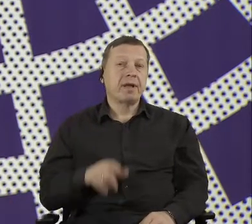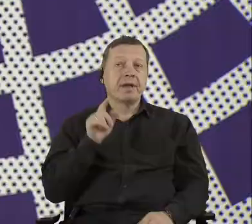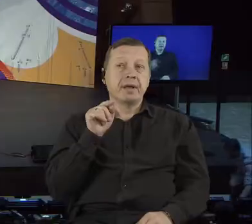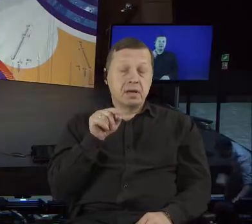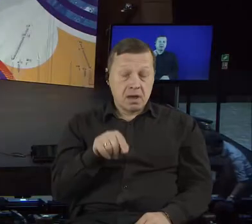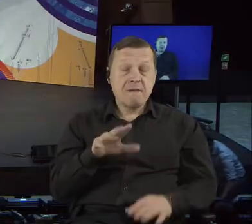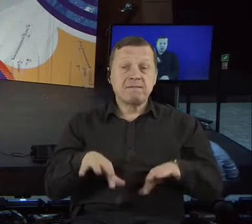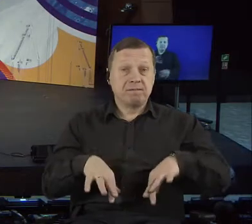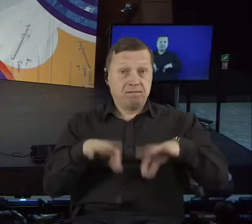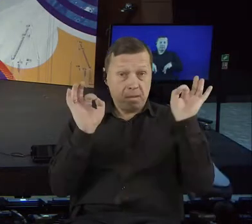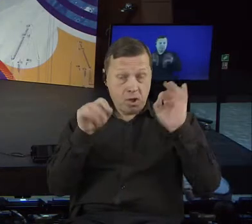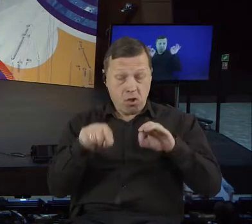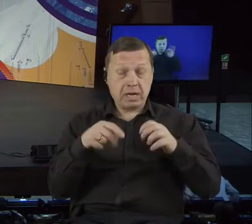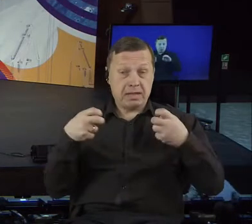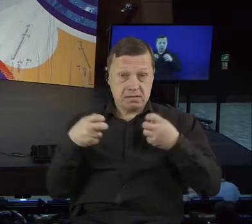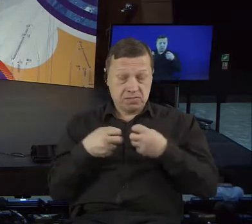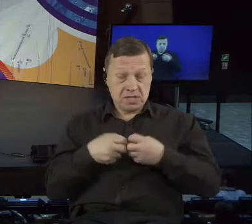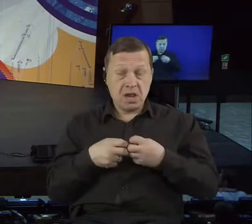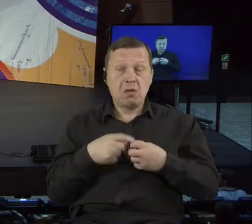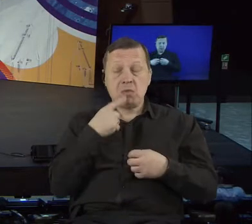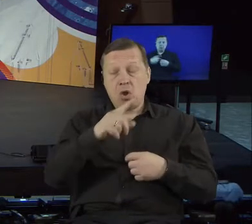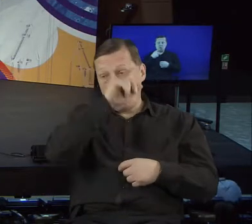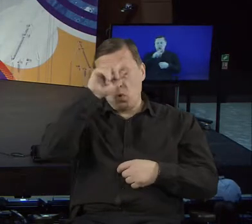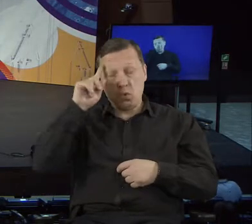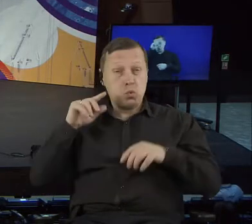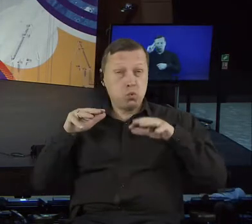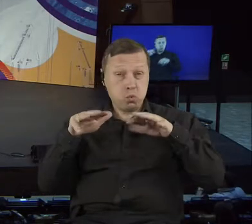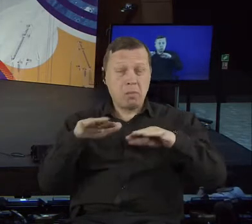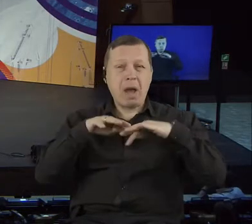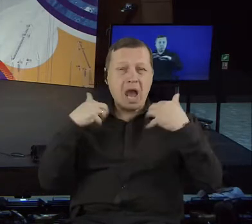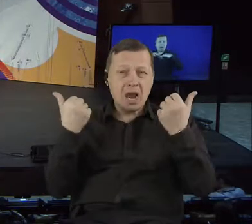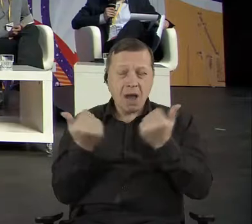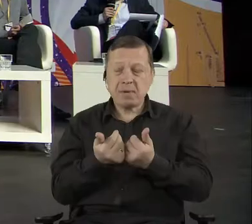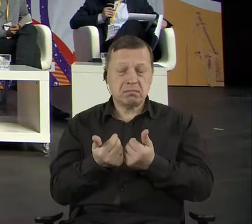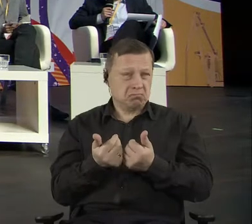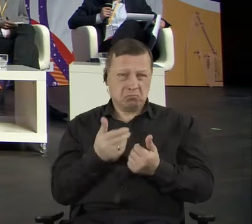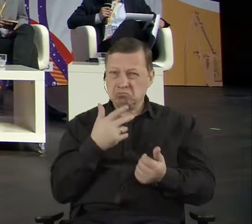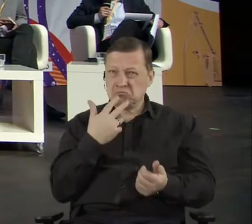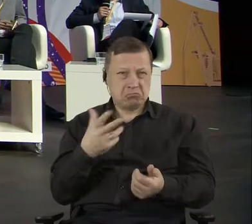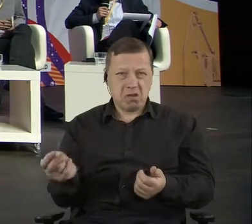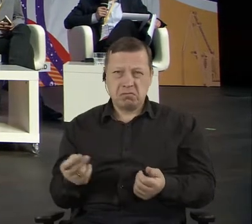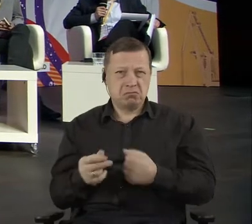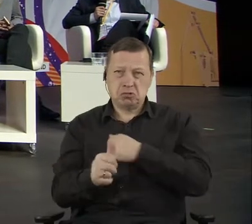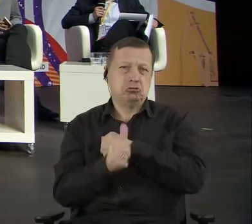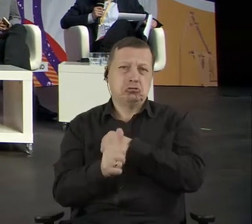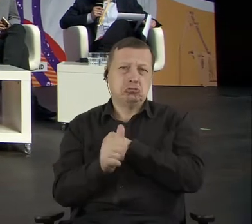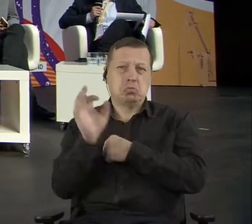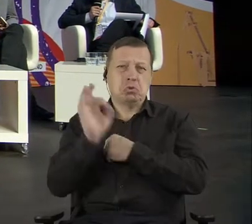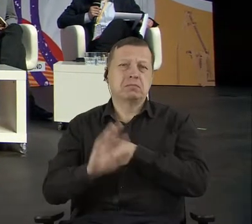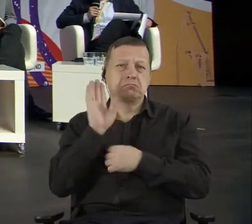It has remained, we just had parliamentary elections, the turnout is around 60%, 63%.